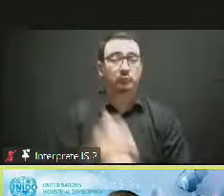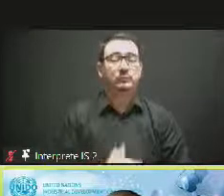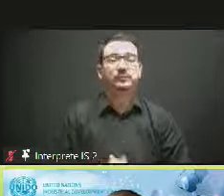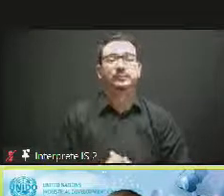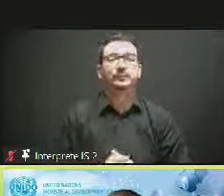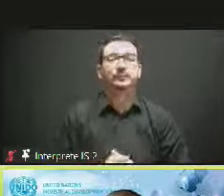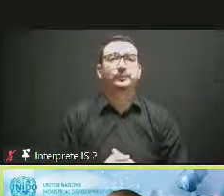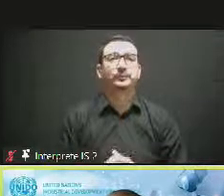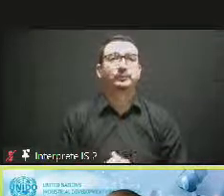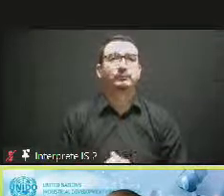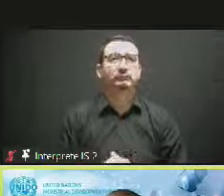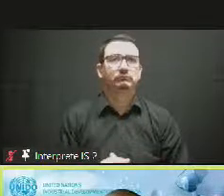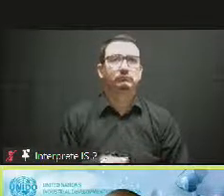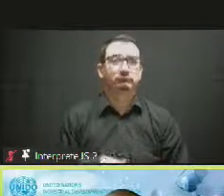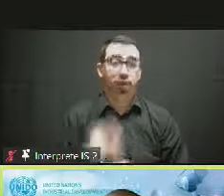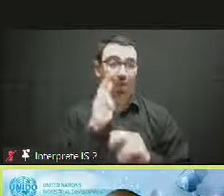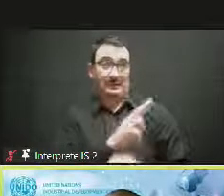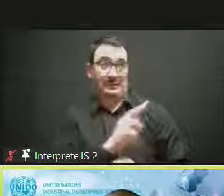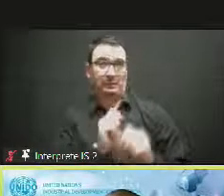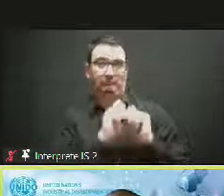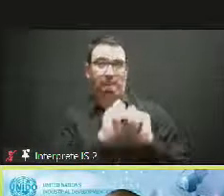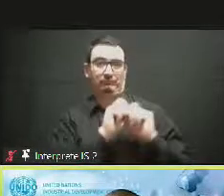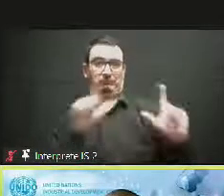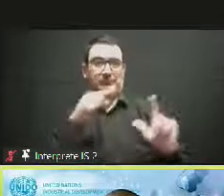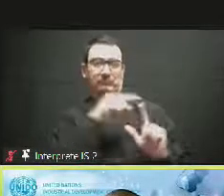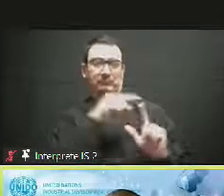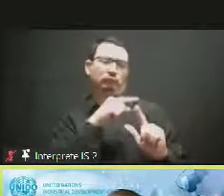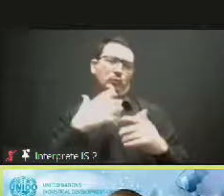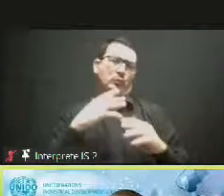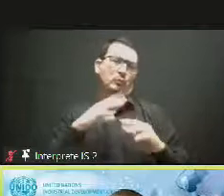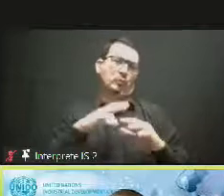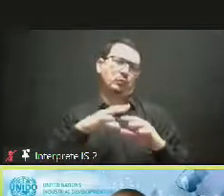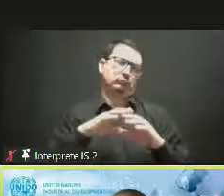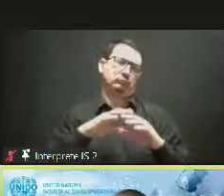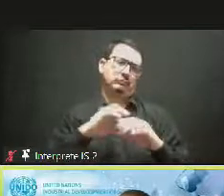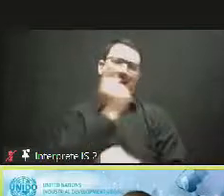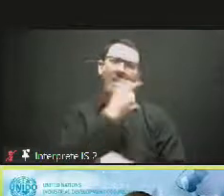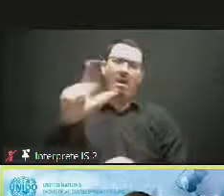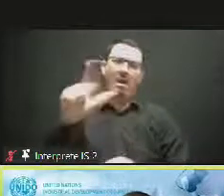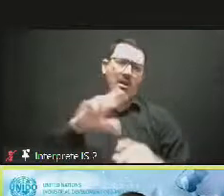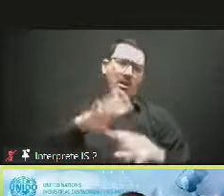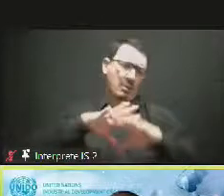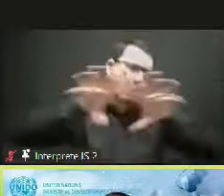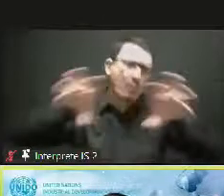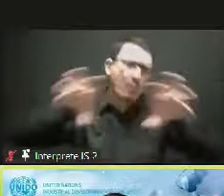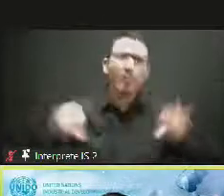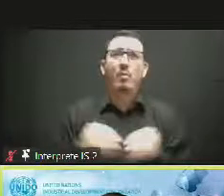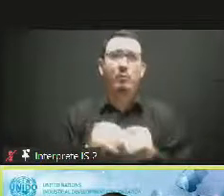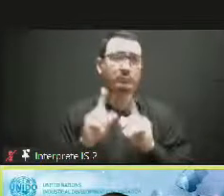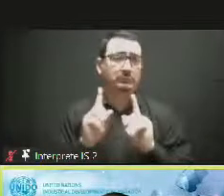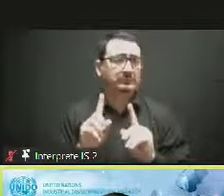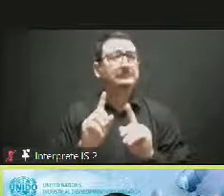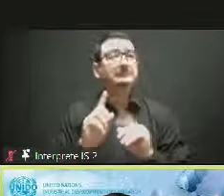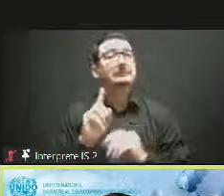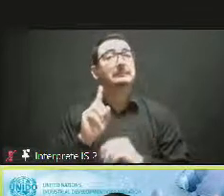of us here have an opinion on what is a creative industry. There are several